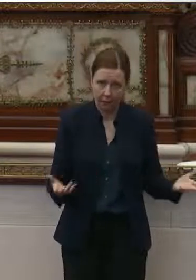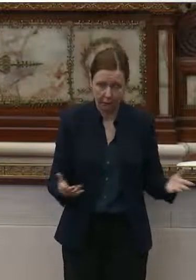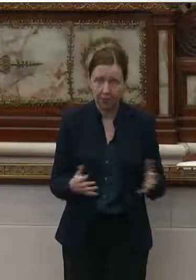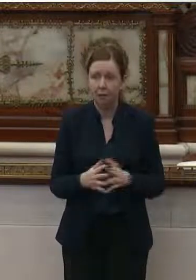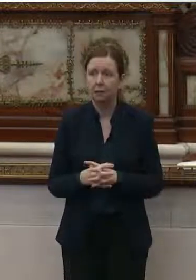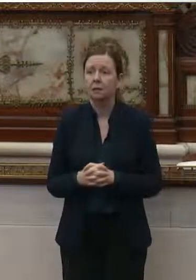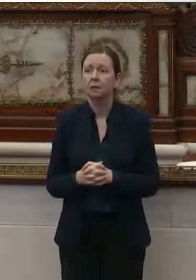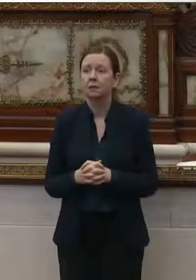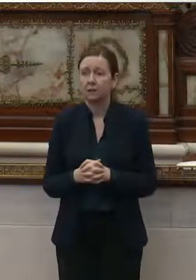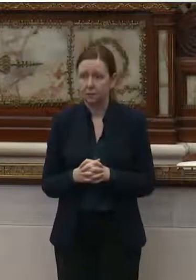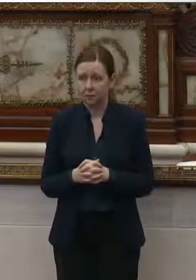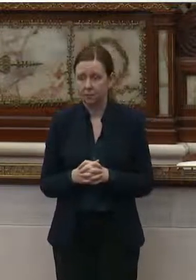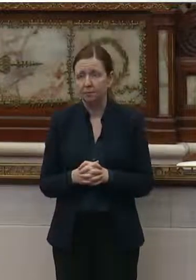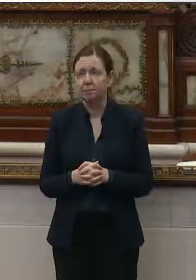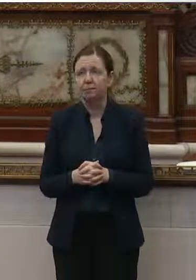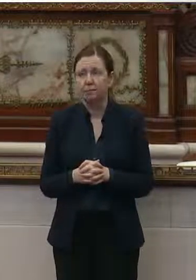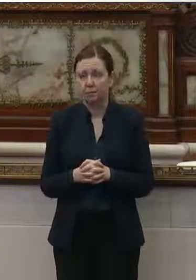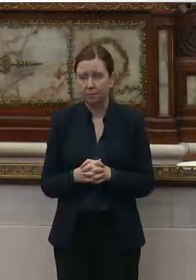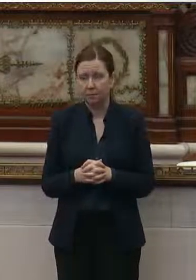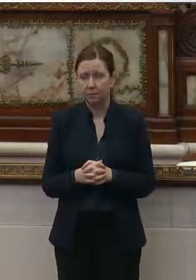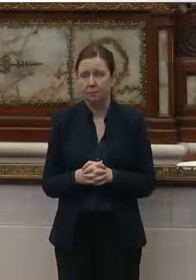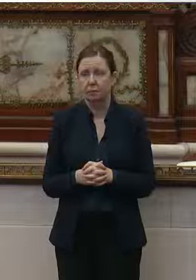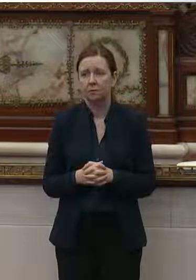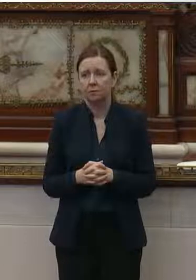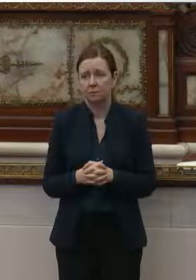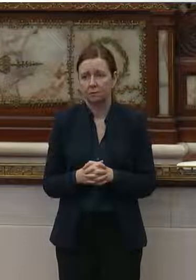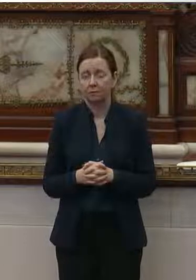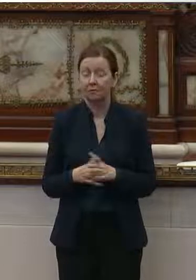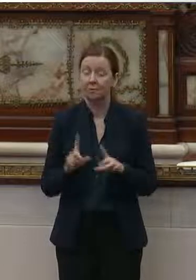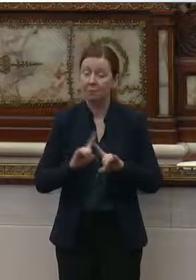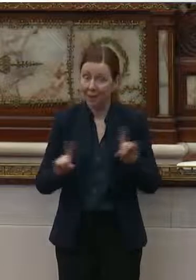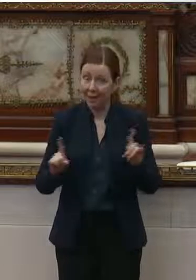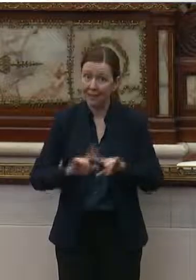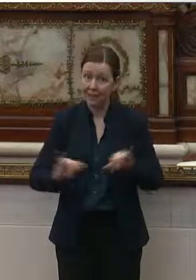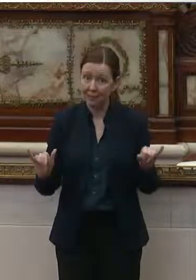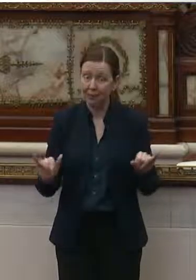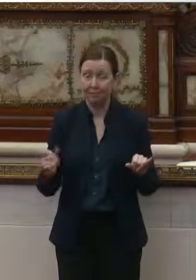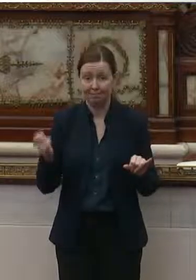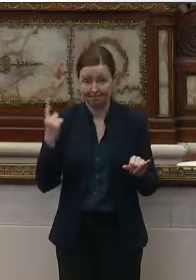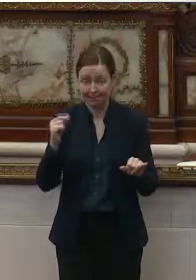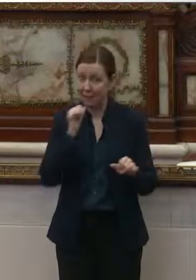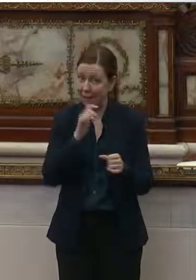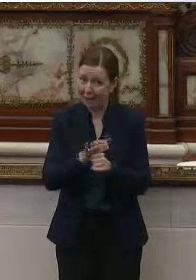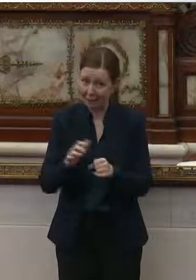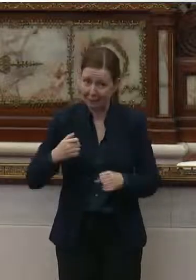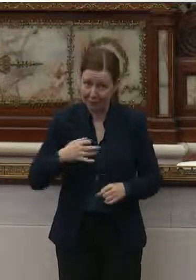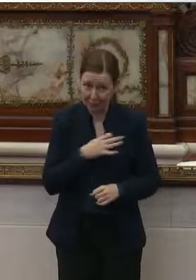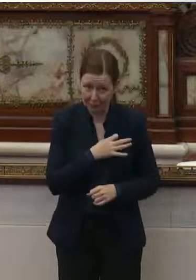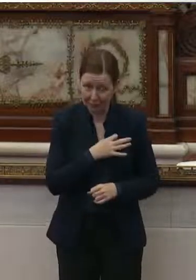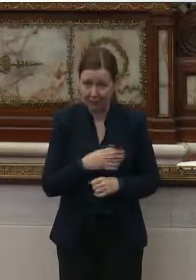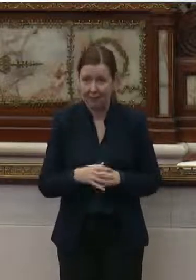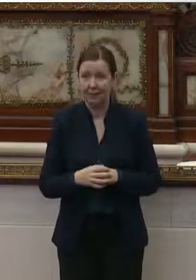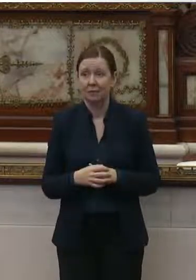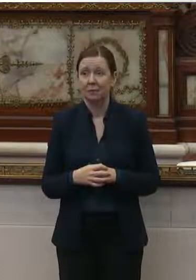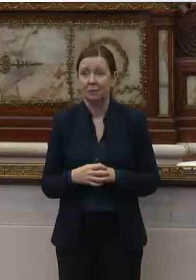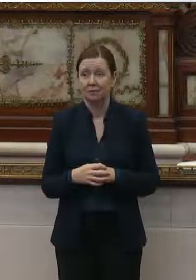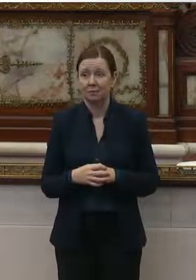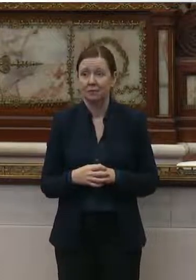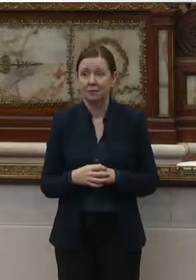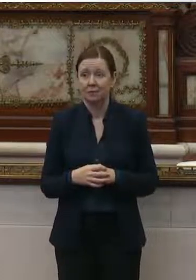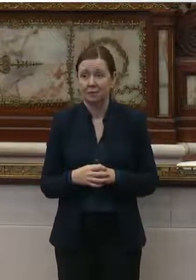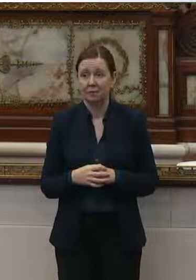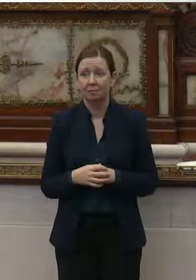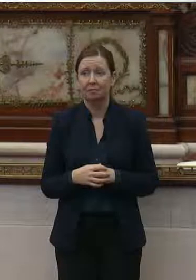want to say there's not enough of them. And I feel like a